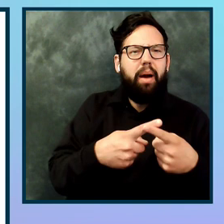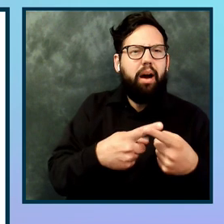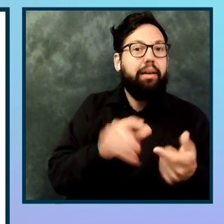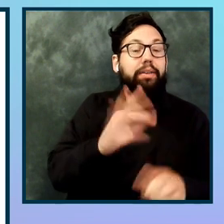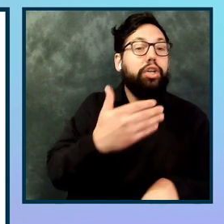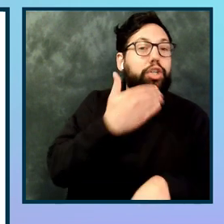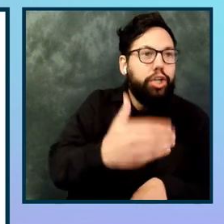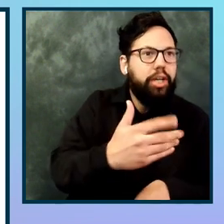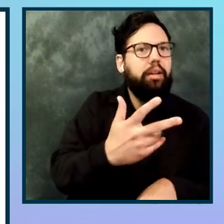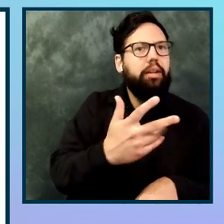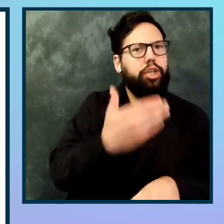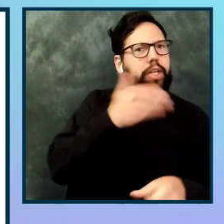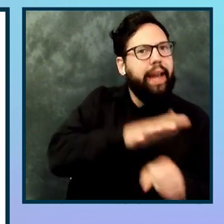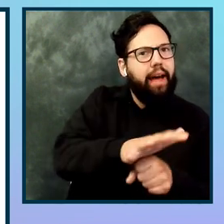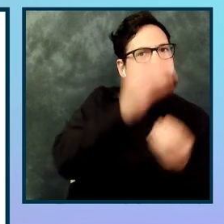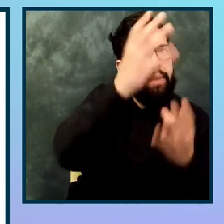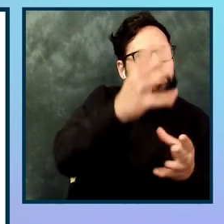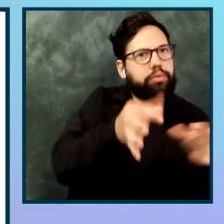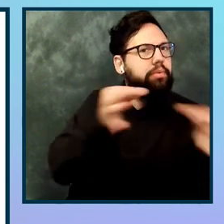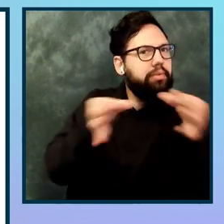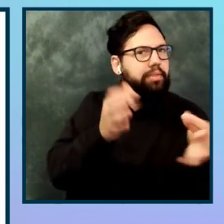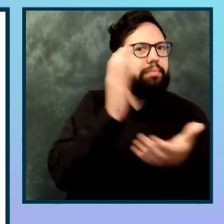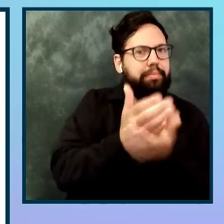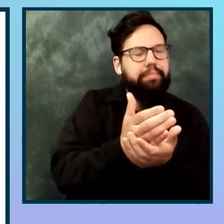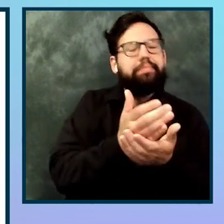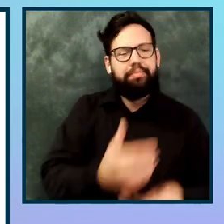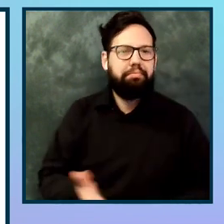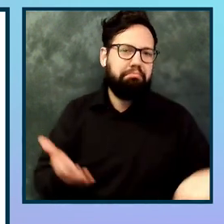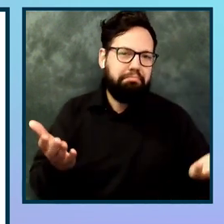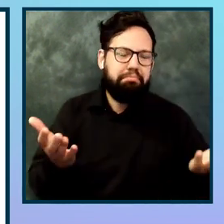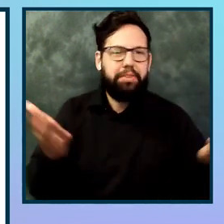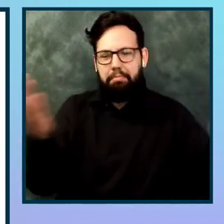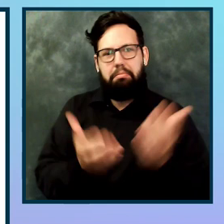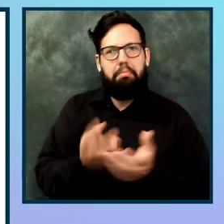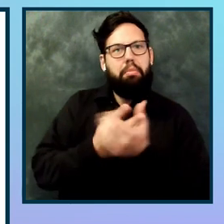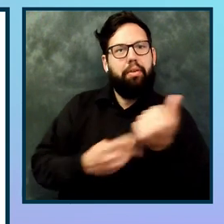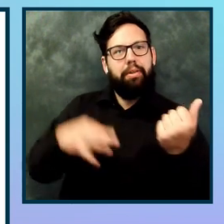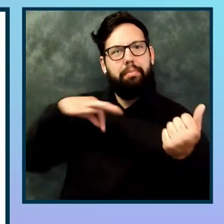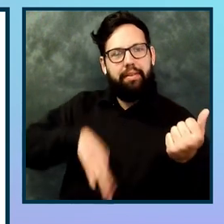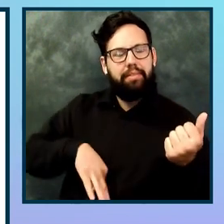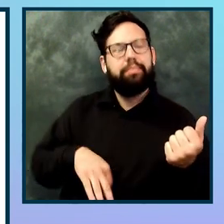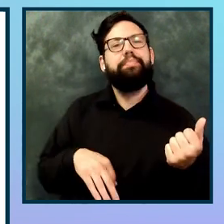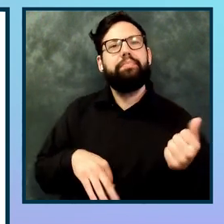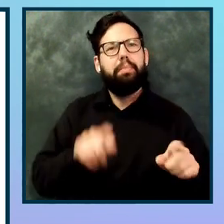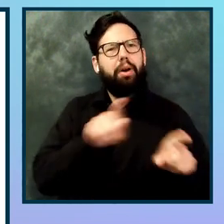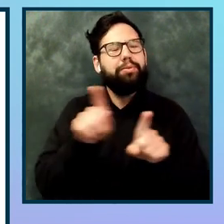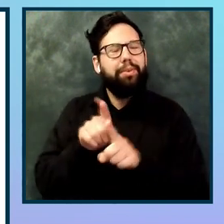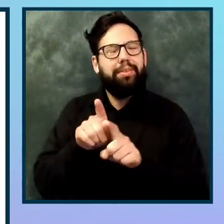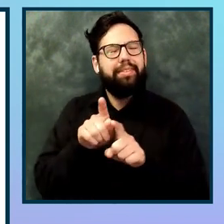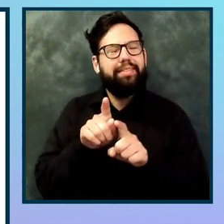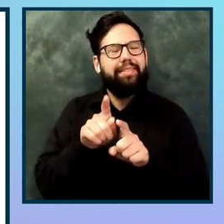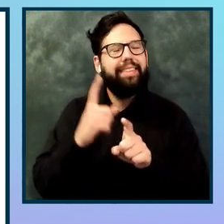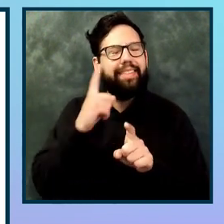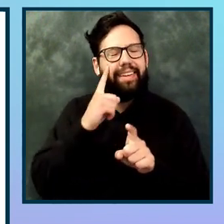out of this because I don't think we are ready yet. But you need to humanly, I mean, I think there's a human part here to